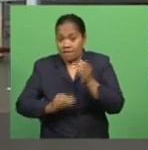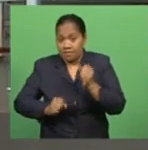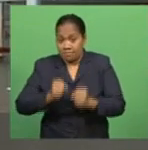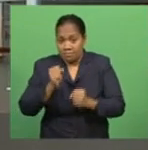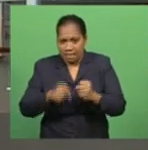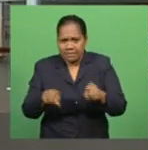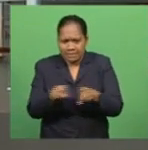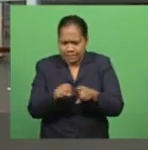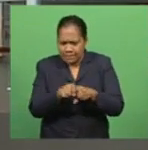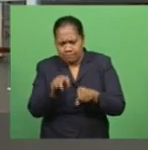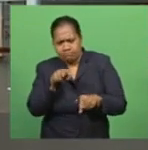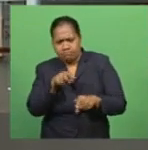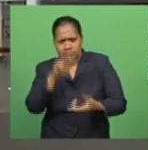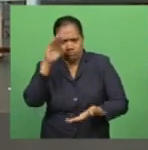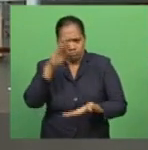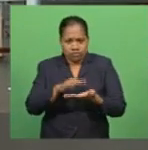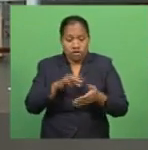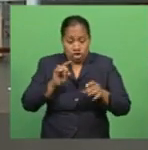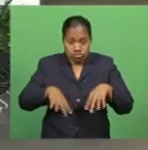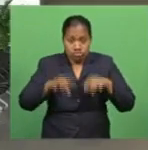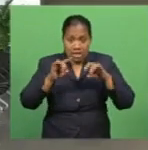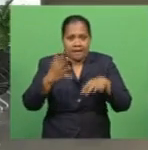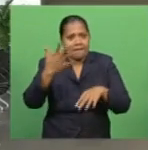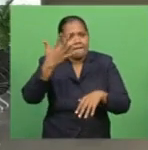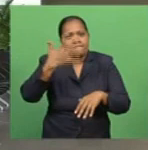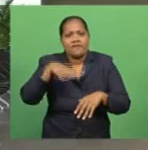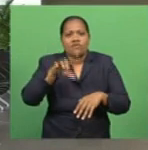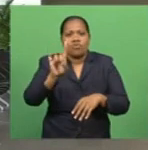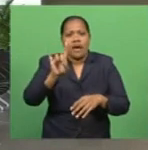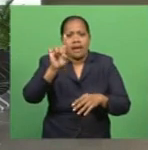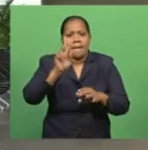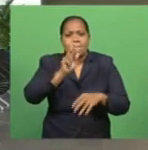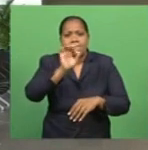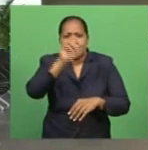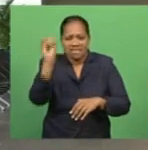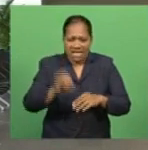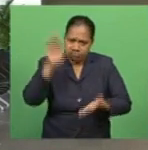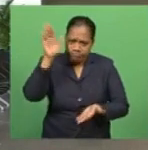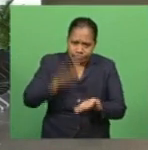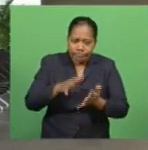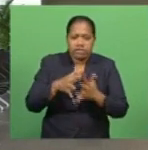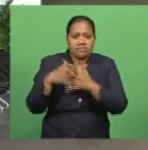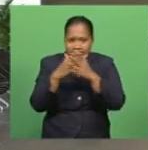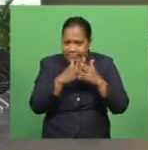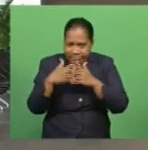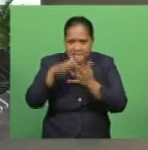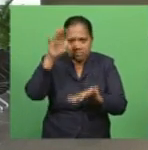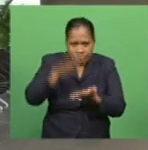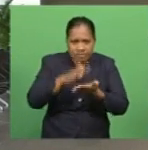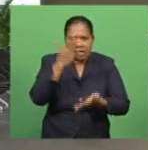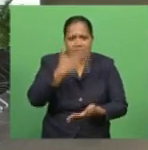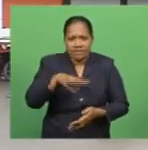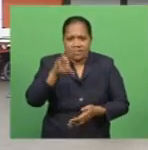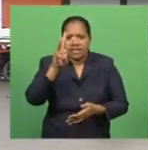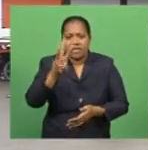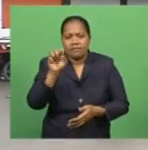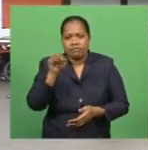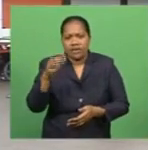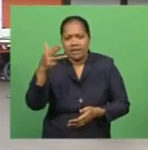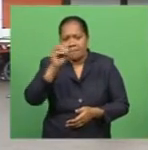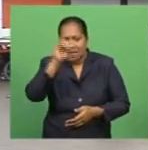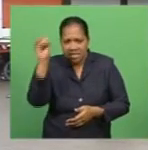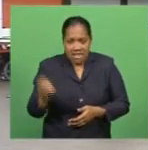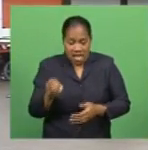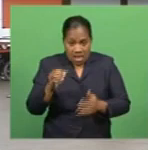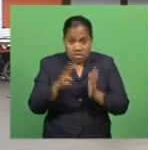the decline. Australia was down by 51 percent, the United States by 53.9 percent, while Kiwi visitors dropped by